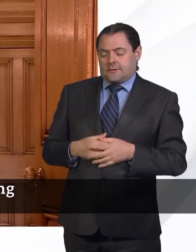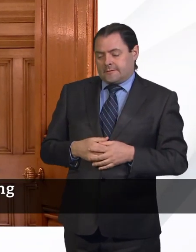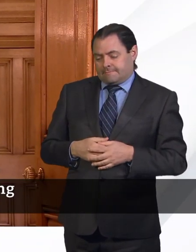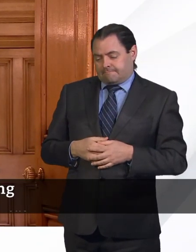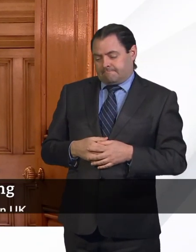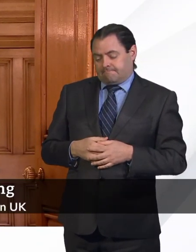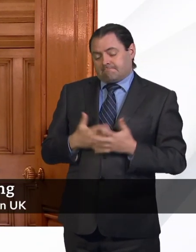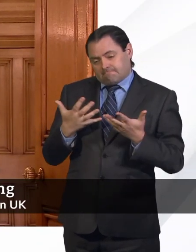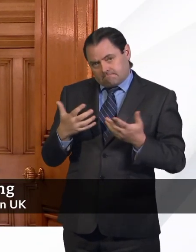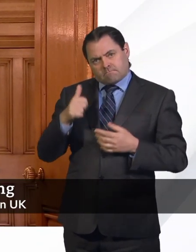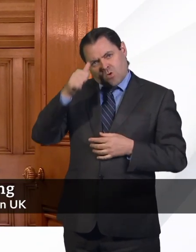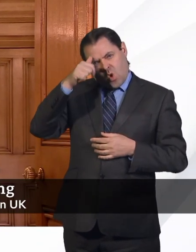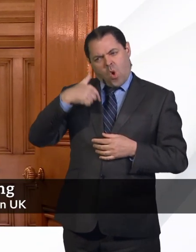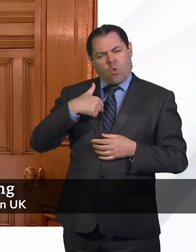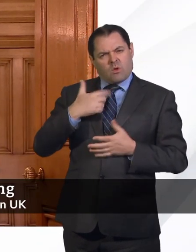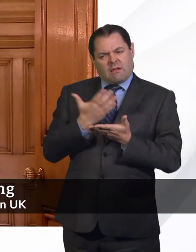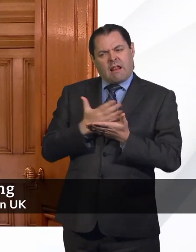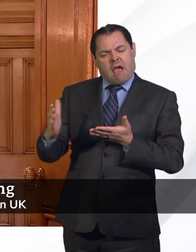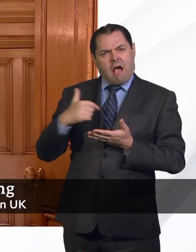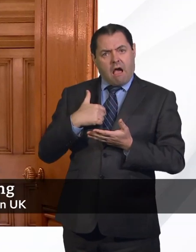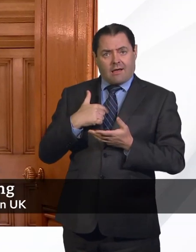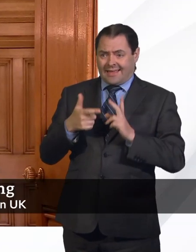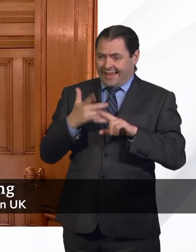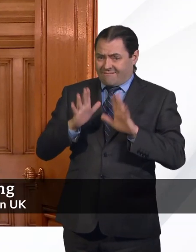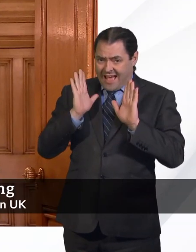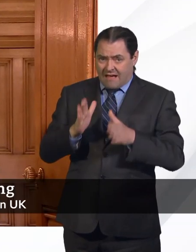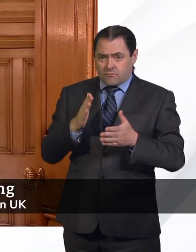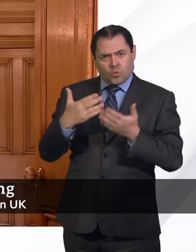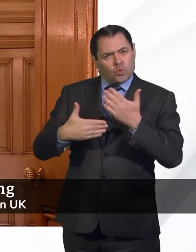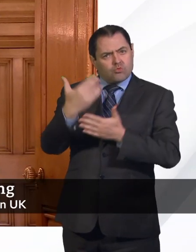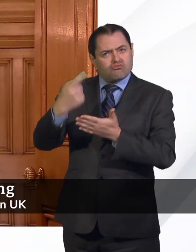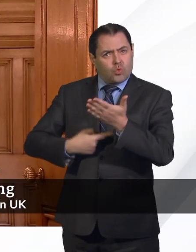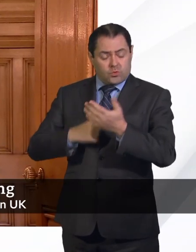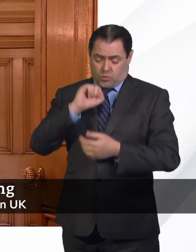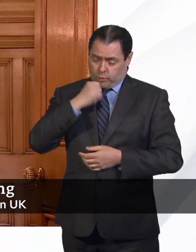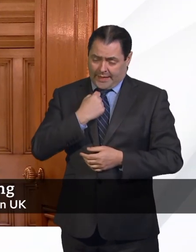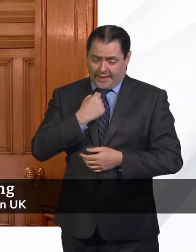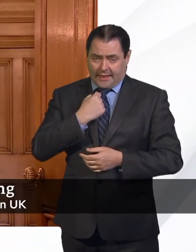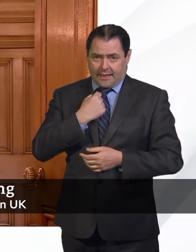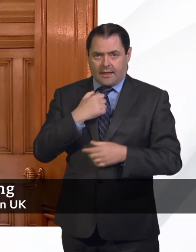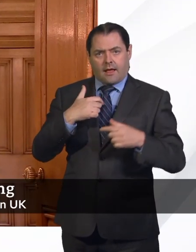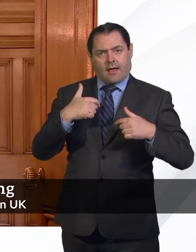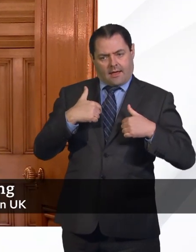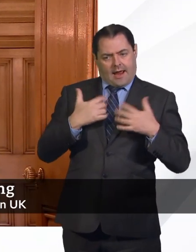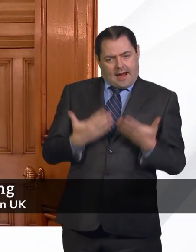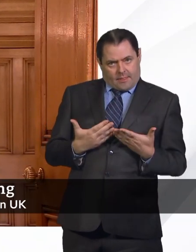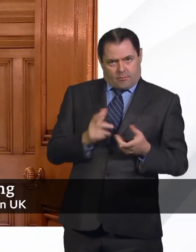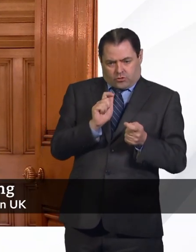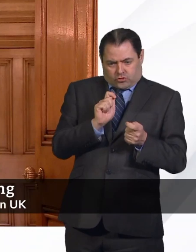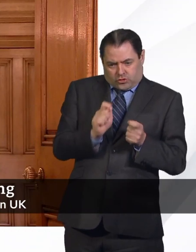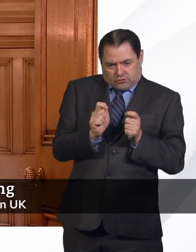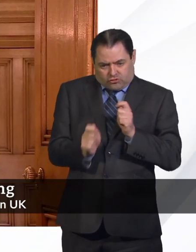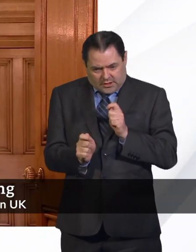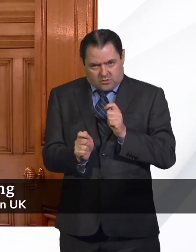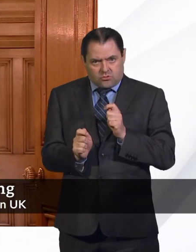start that if we need to, we will bring in further measures. But we've chosen these measures in order to be